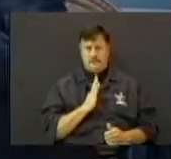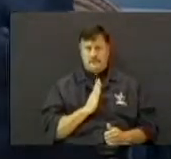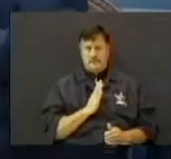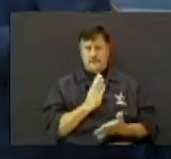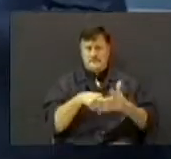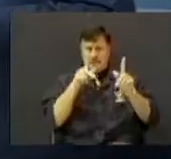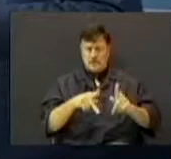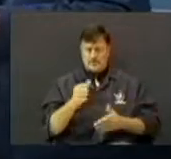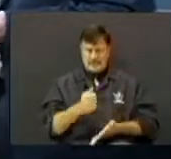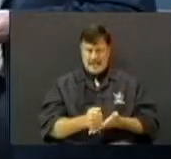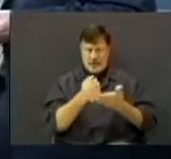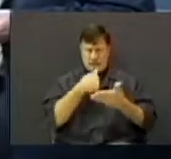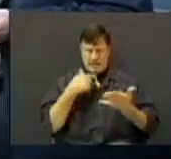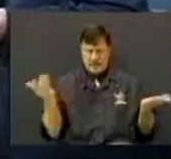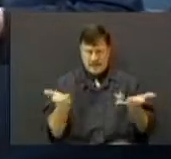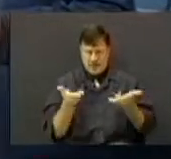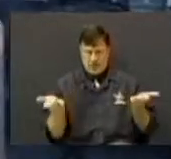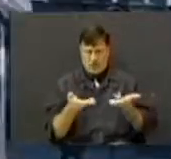Somebody help me here.